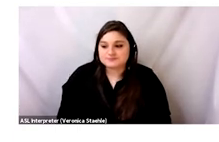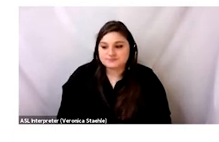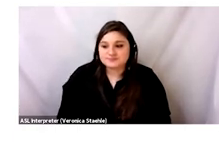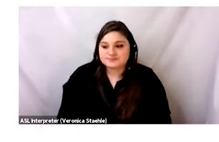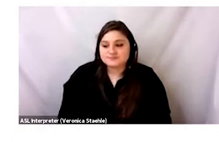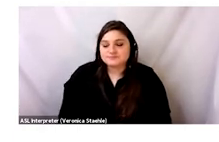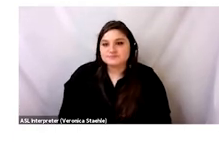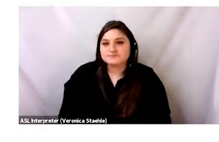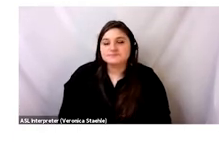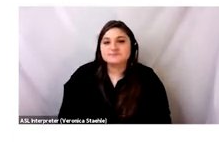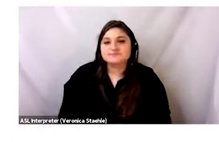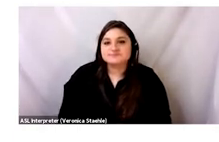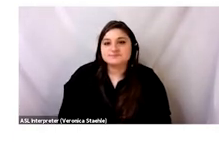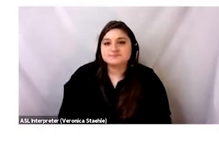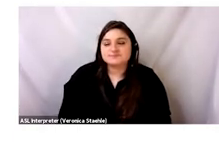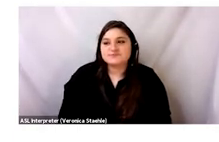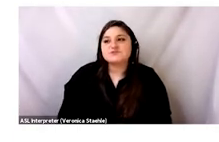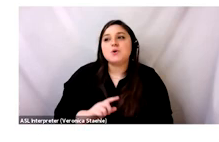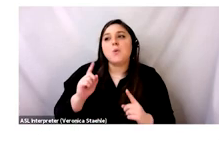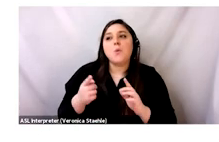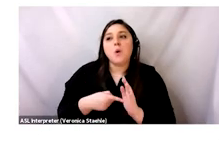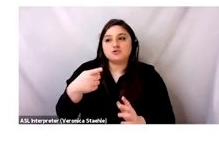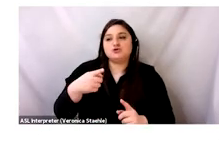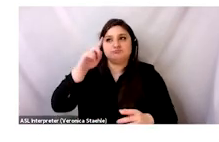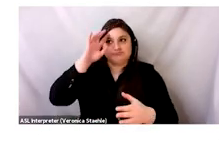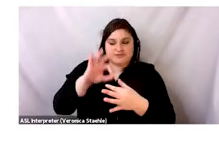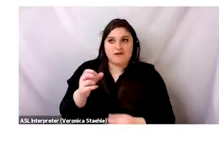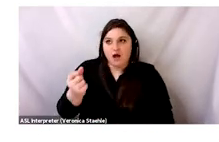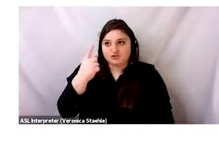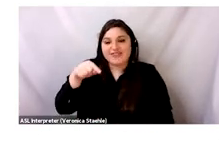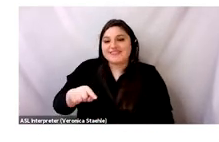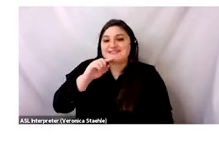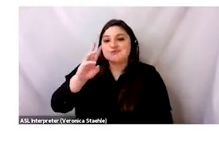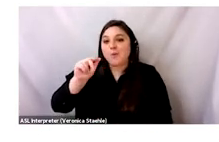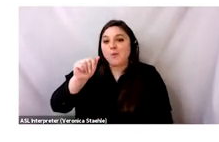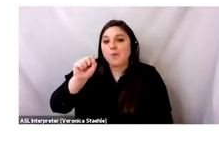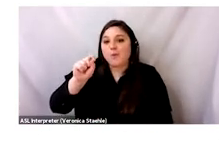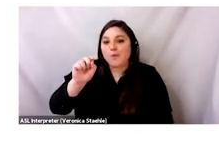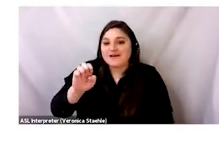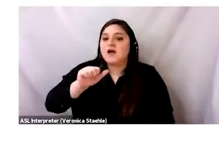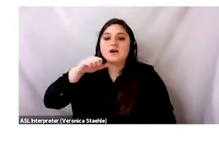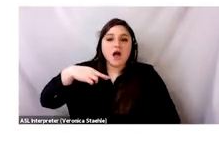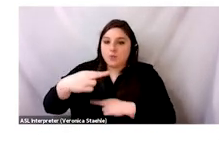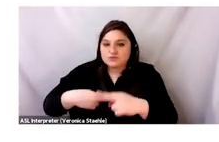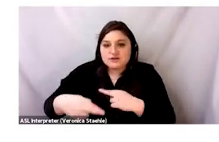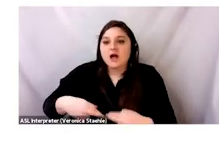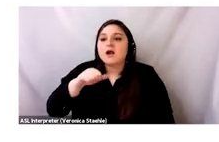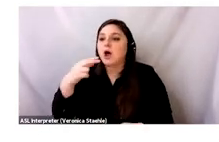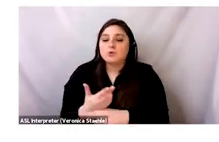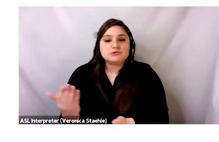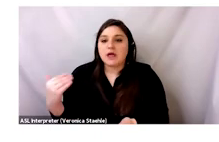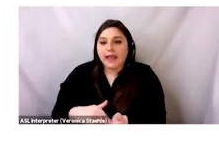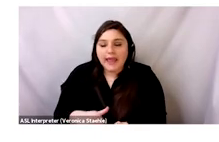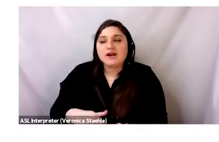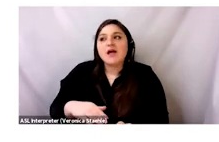think when you start to change your mindset to that tune, it is the first beginning of the whole conversation or the whole idea of